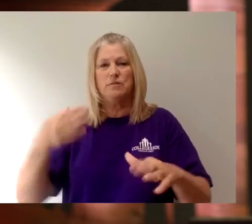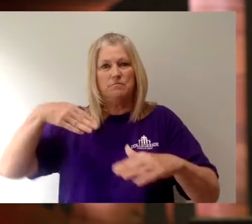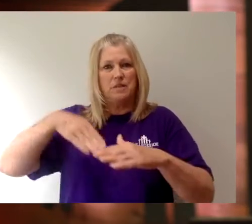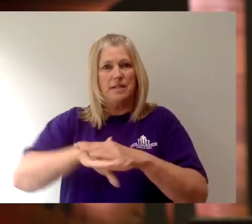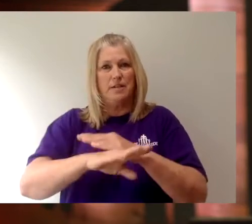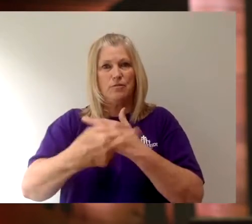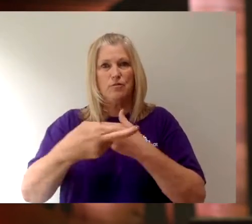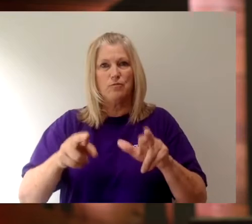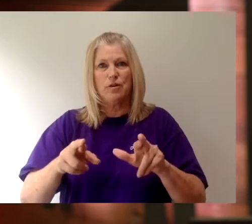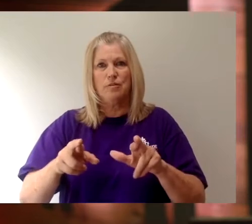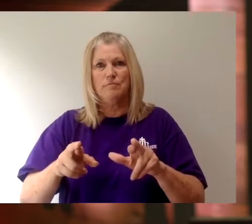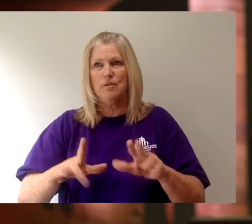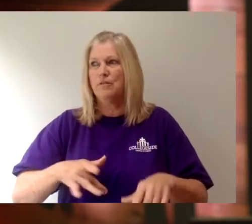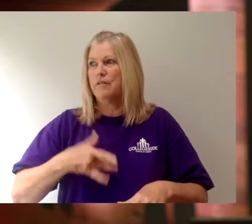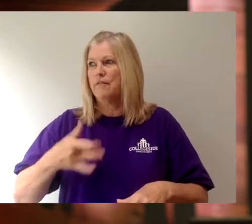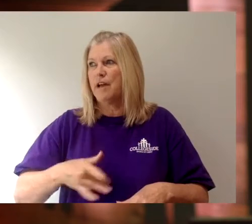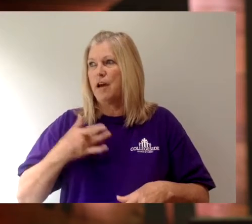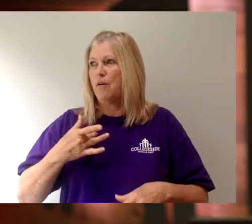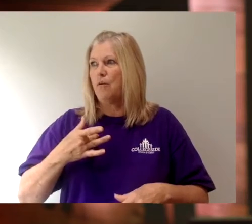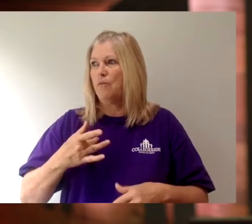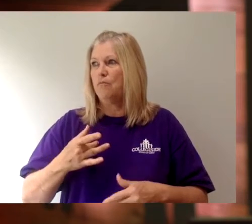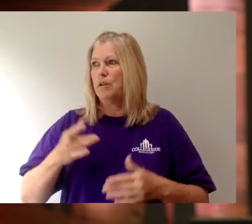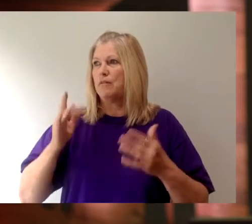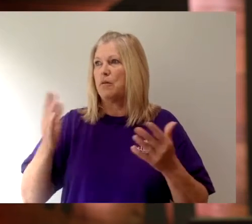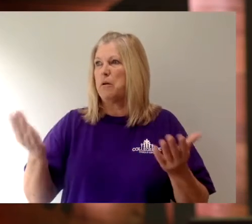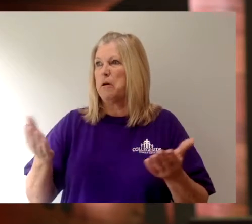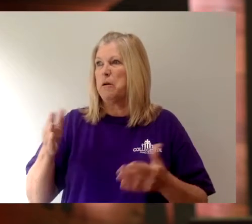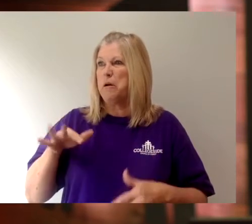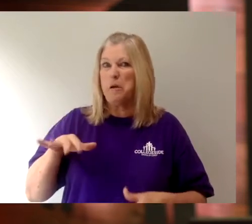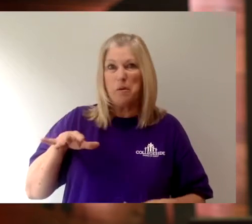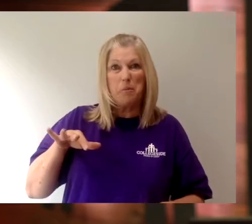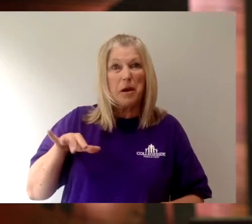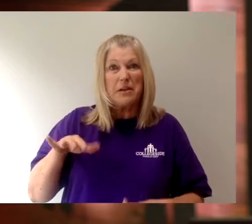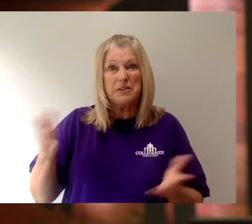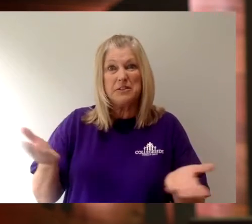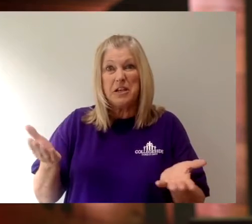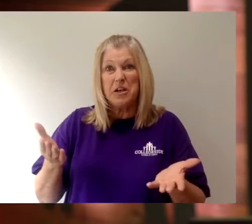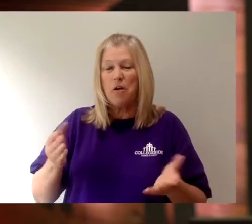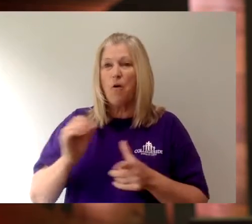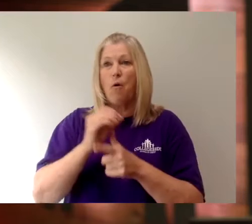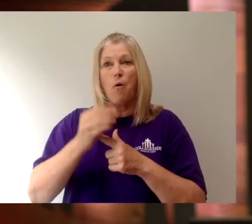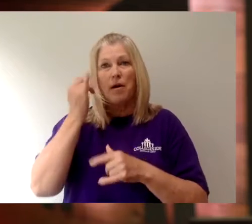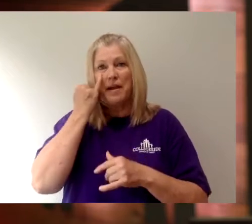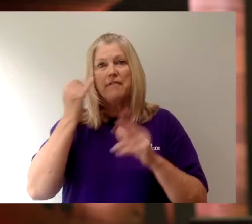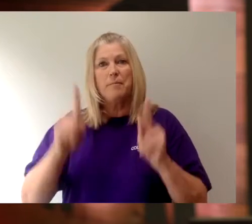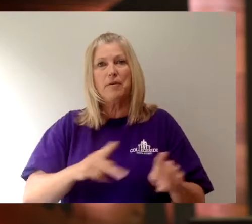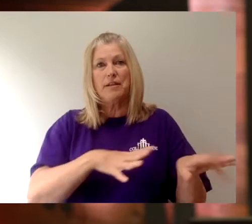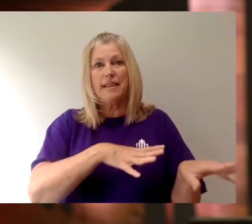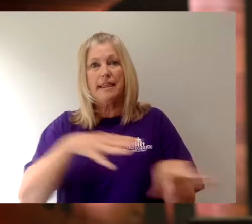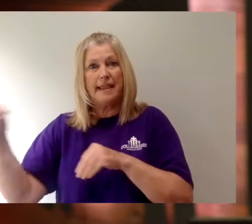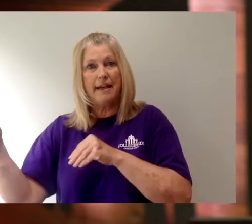you just kind of felt their presence? Or if that person left a room,